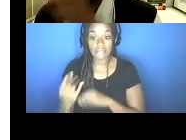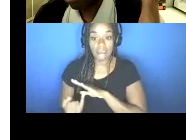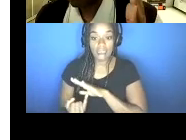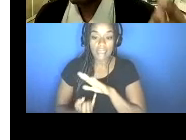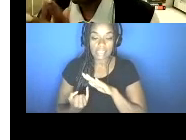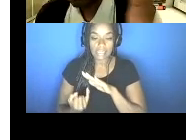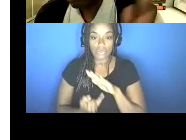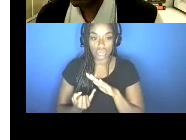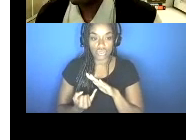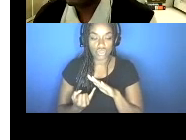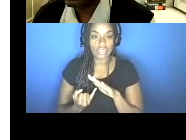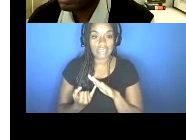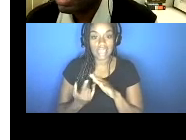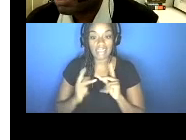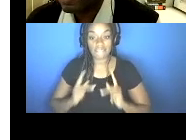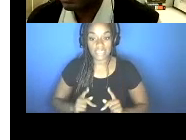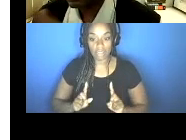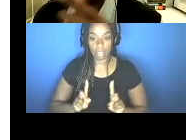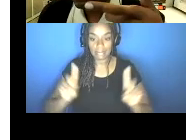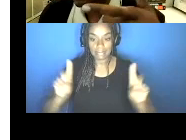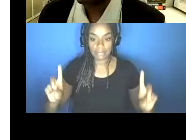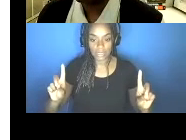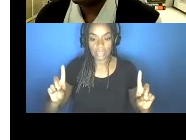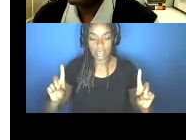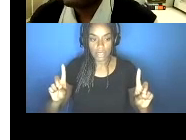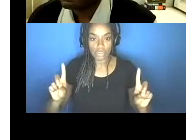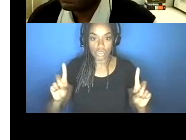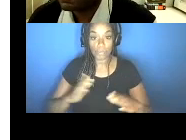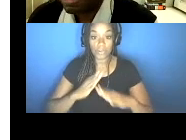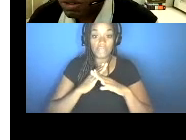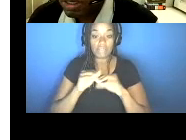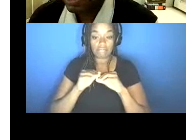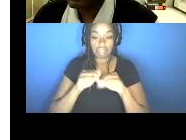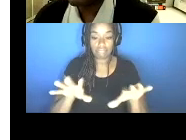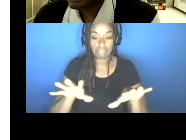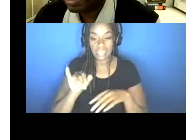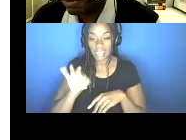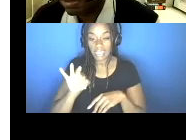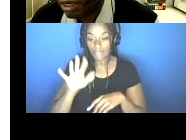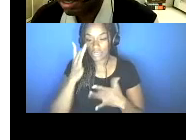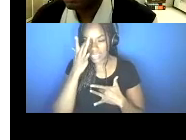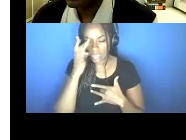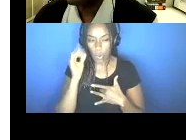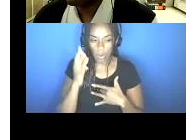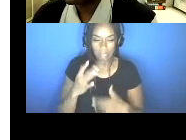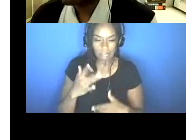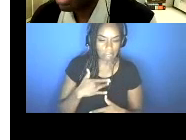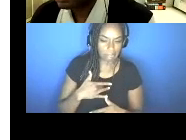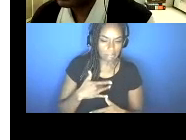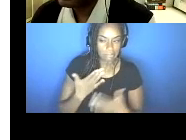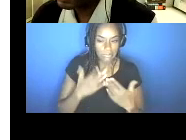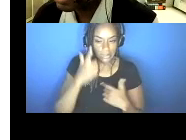you know, social, physical distancing to prevent chains of transmission. If some, if you are sick, or if you suspect that you are sick, you know,